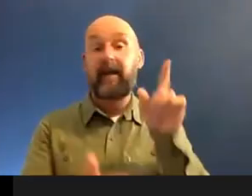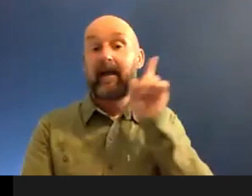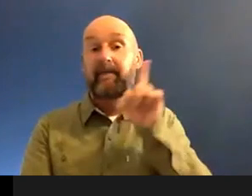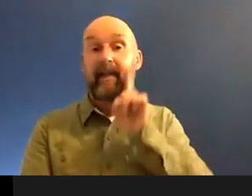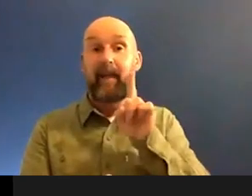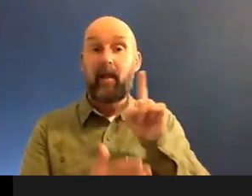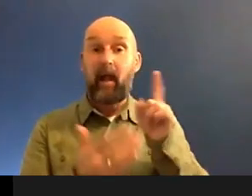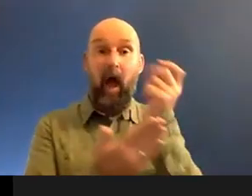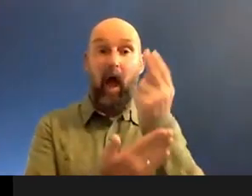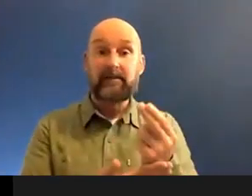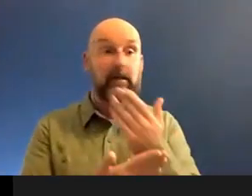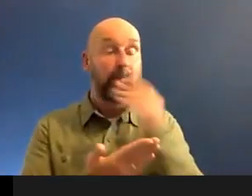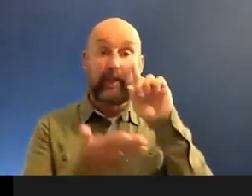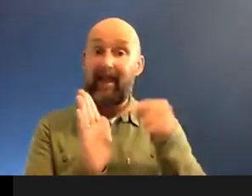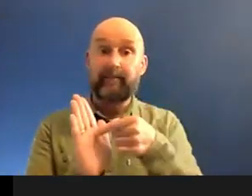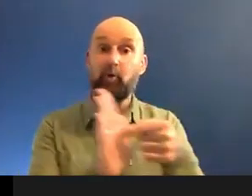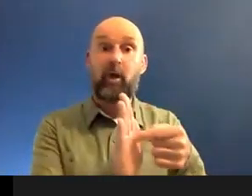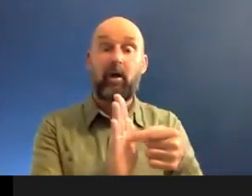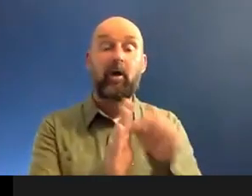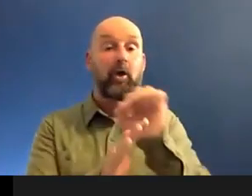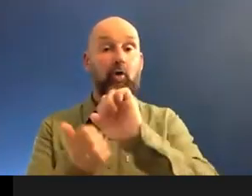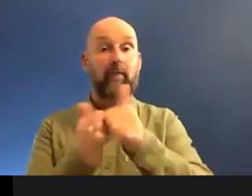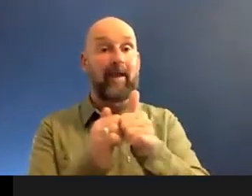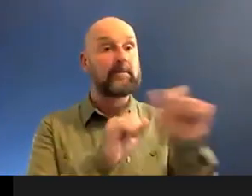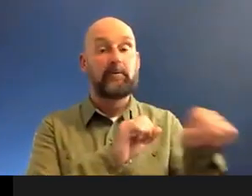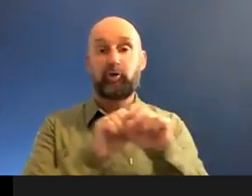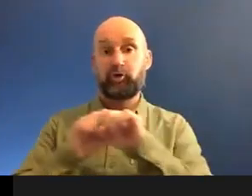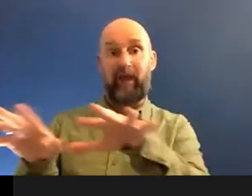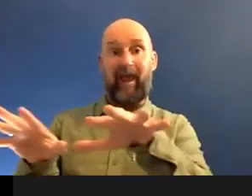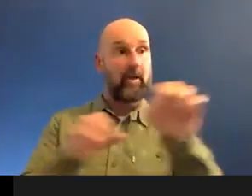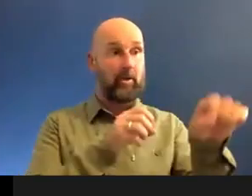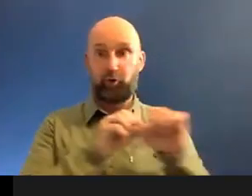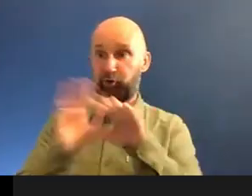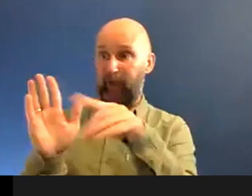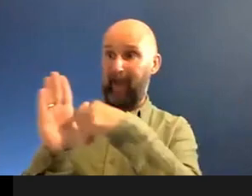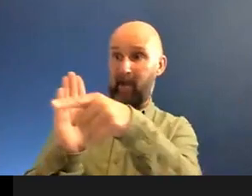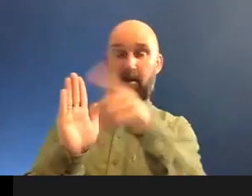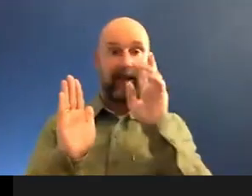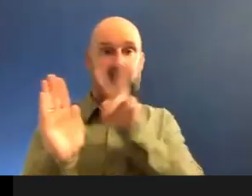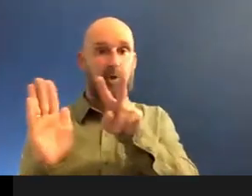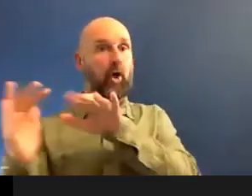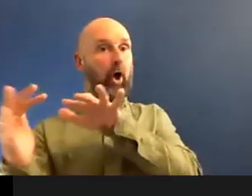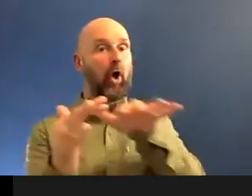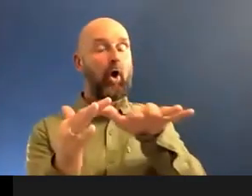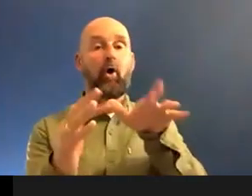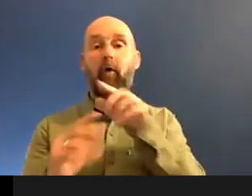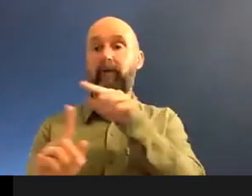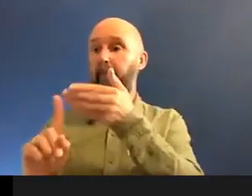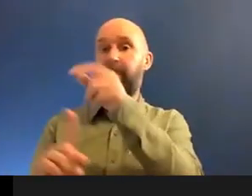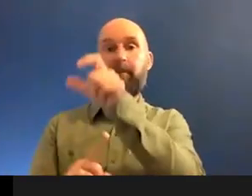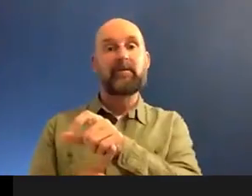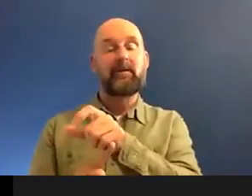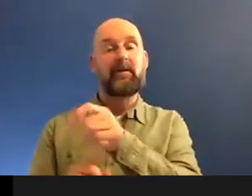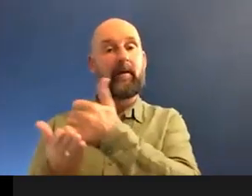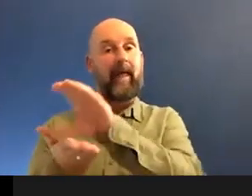exposure, just share their work with your circles to show the visual to give them that exposure and hopefully it will hit the right person and help them